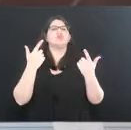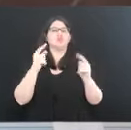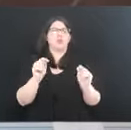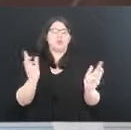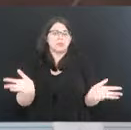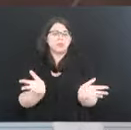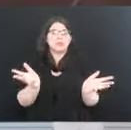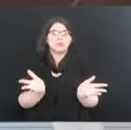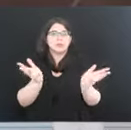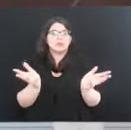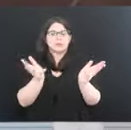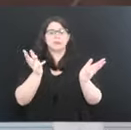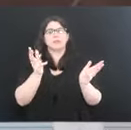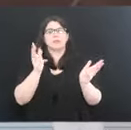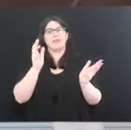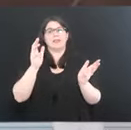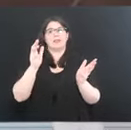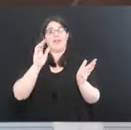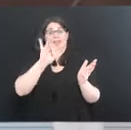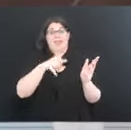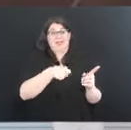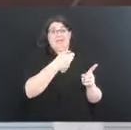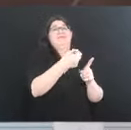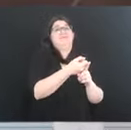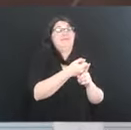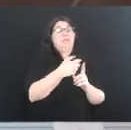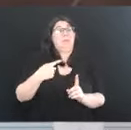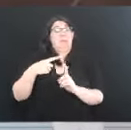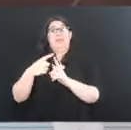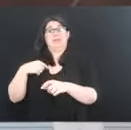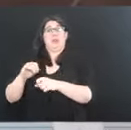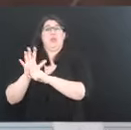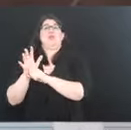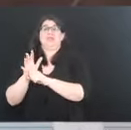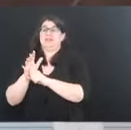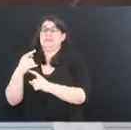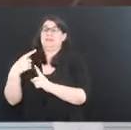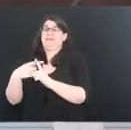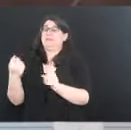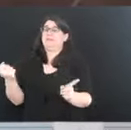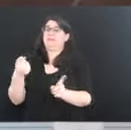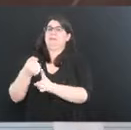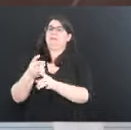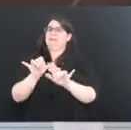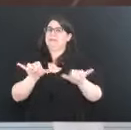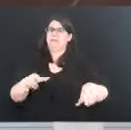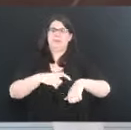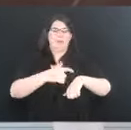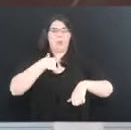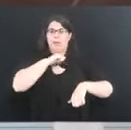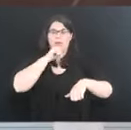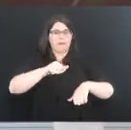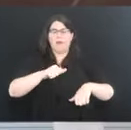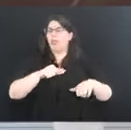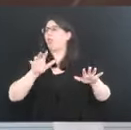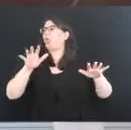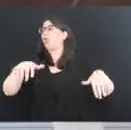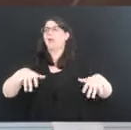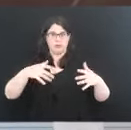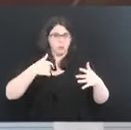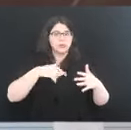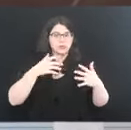It is an epidemic within our pandemic and we have not relaxed on that. We're very optimistic about Dr. Gupta being